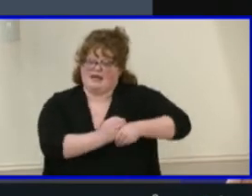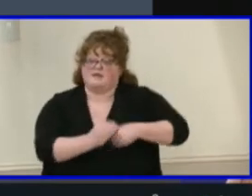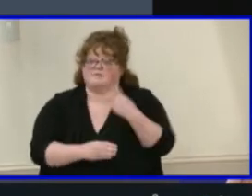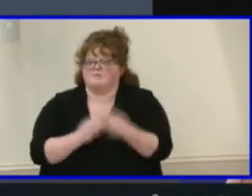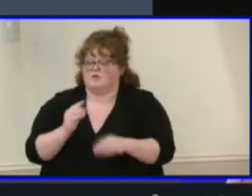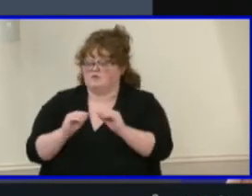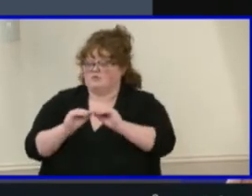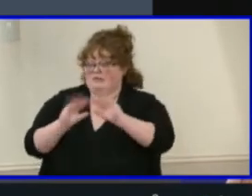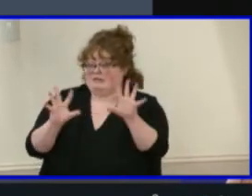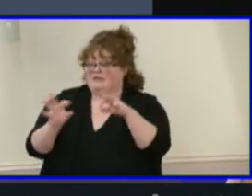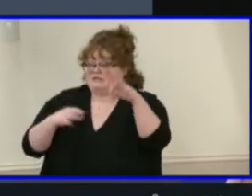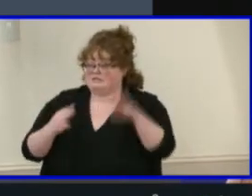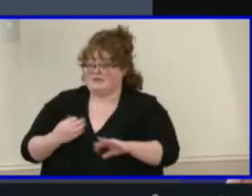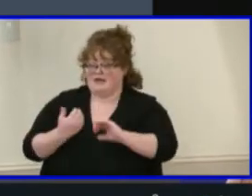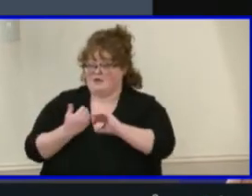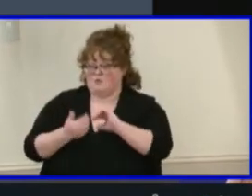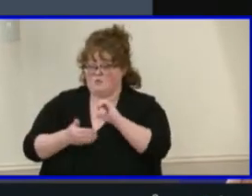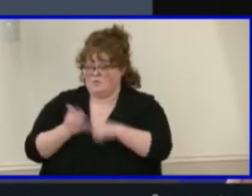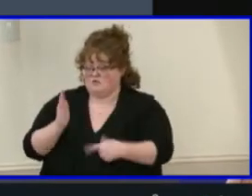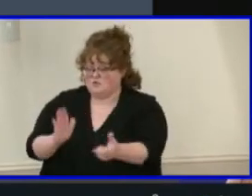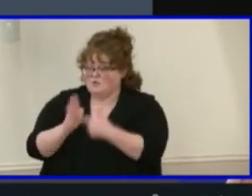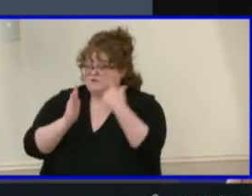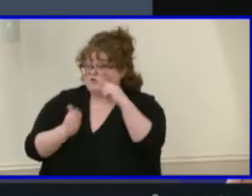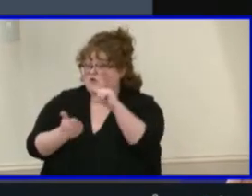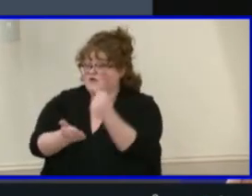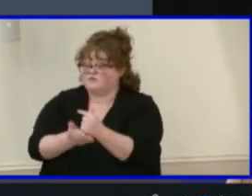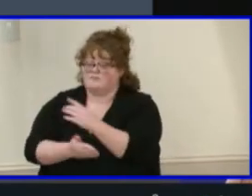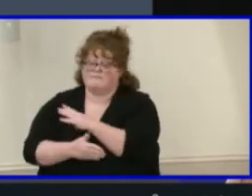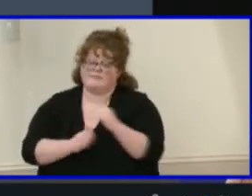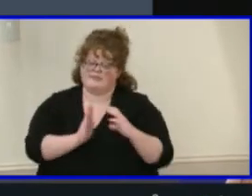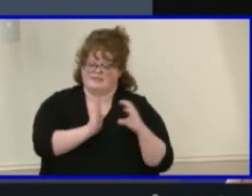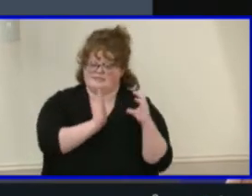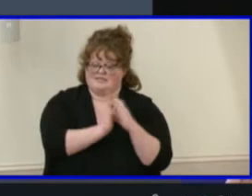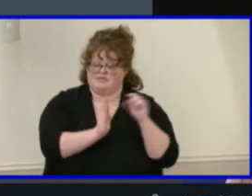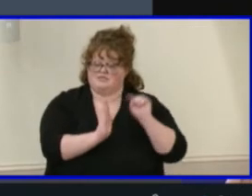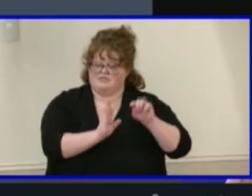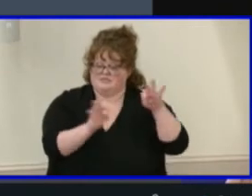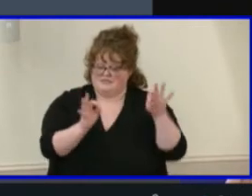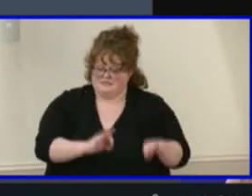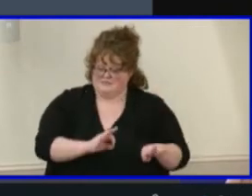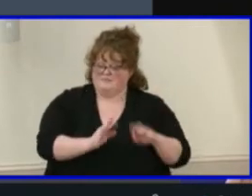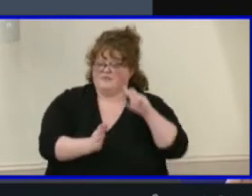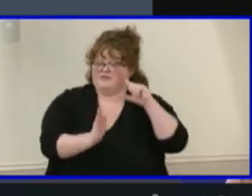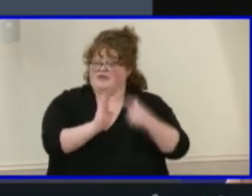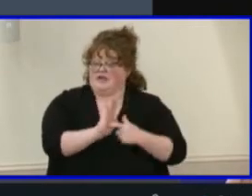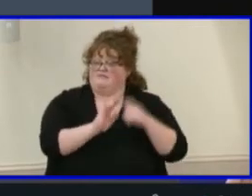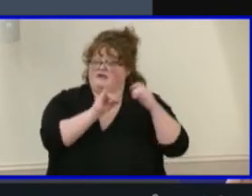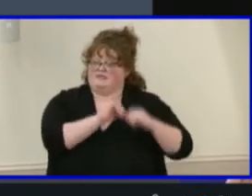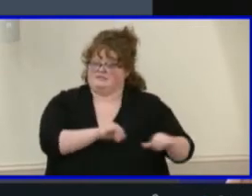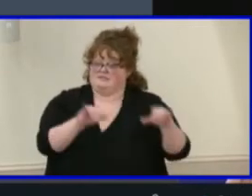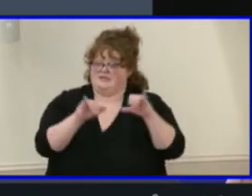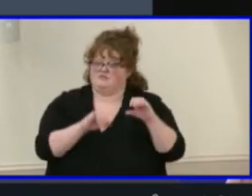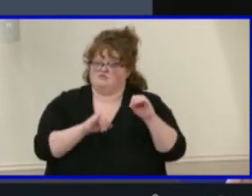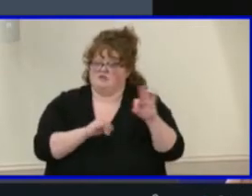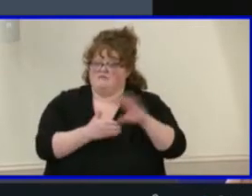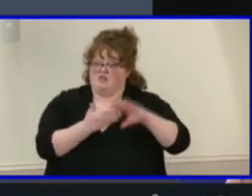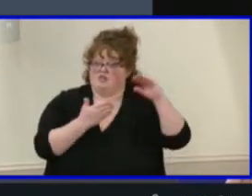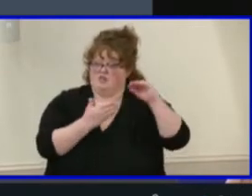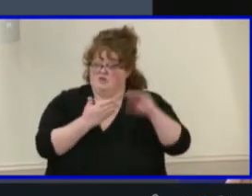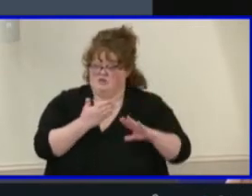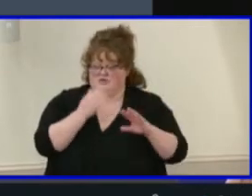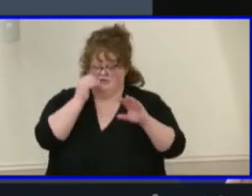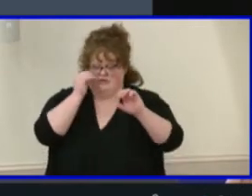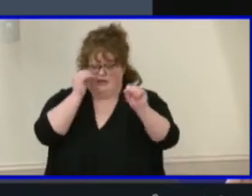graduation. Additionally, the section defining and identifying the standards of learning, end-of-course tests and